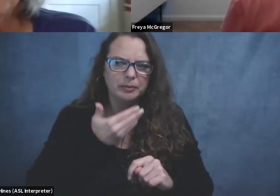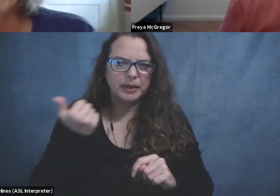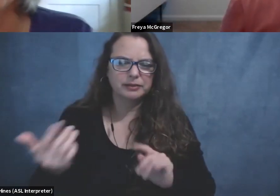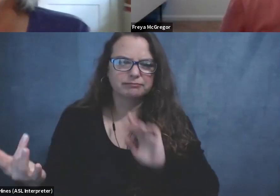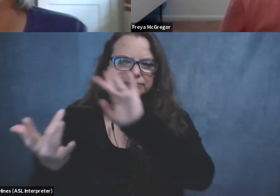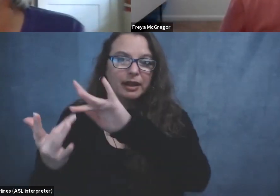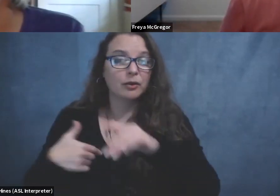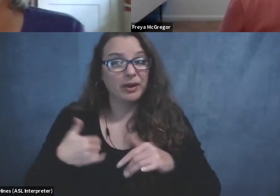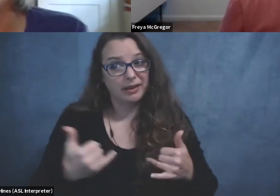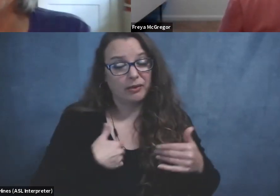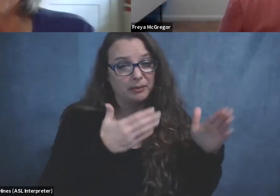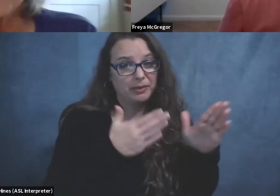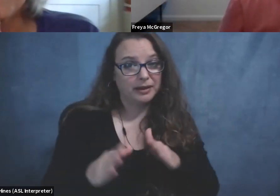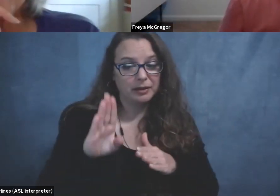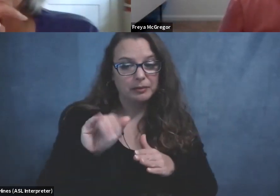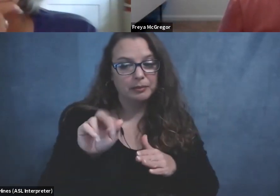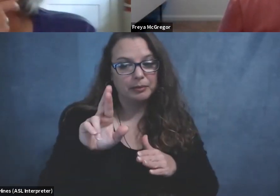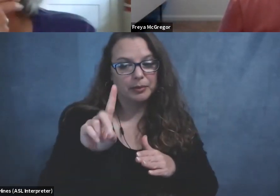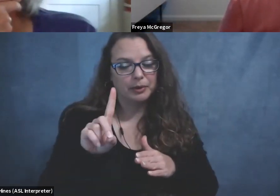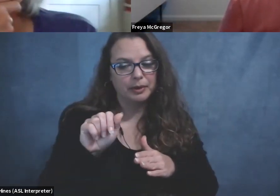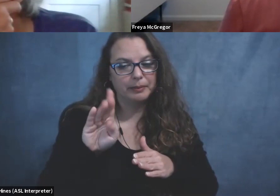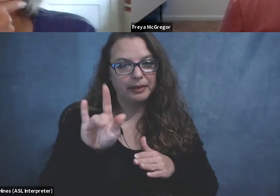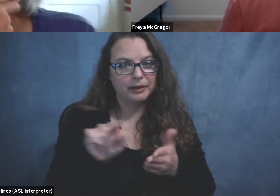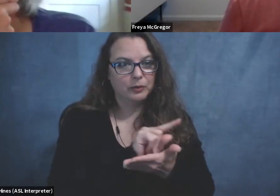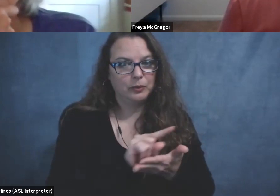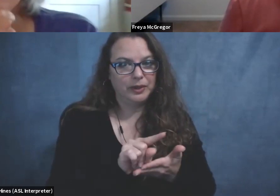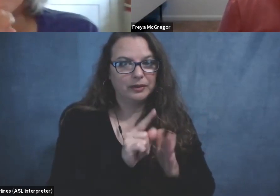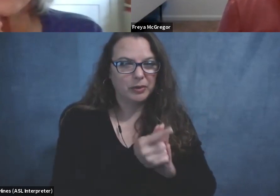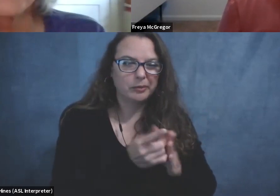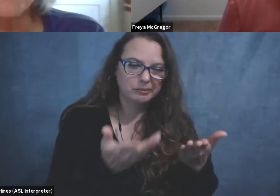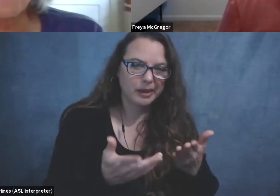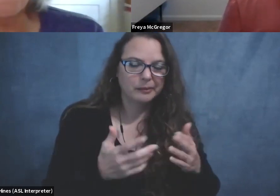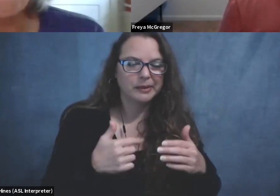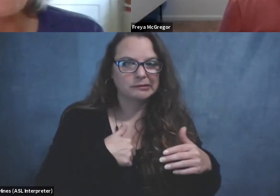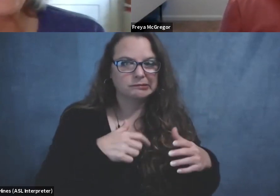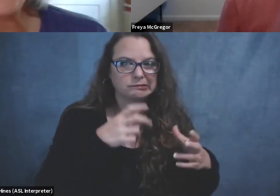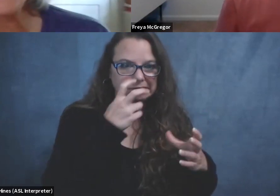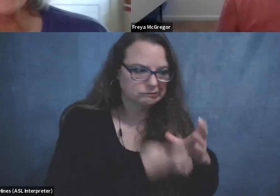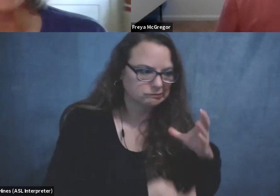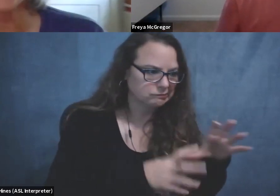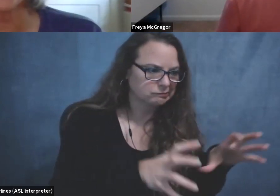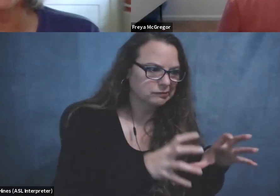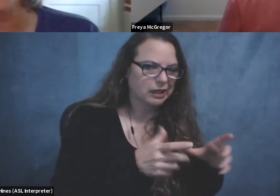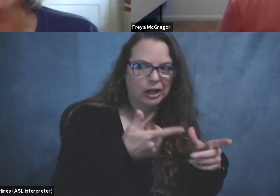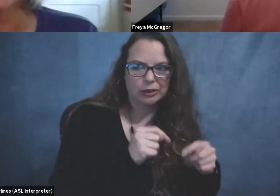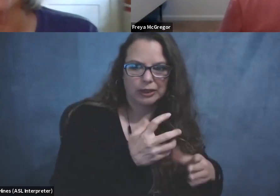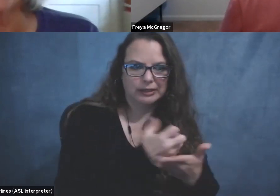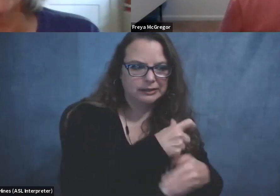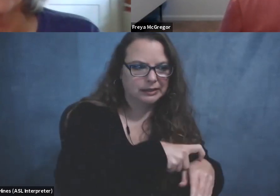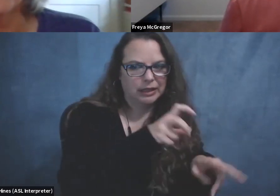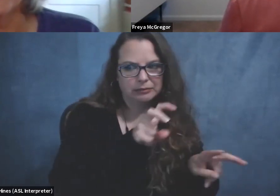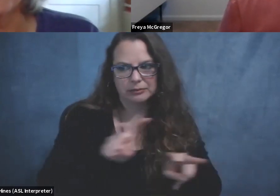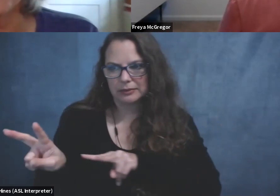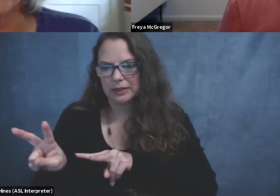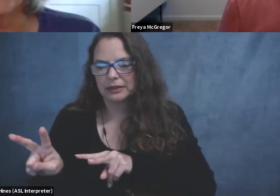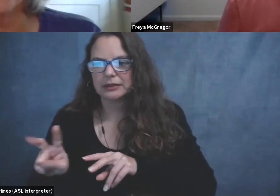week at the moment. So it may take me a little bit of time to get back to you, but I'm excited to, to help in any way that I can, or that pass it on to Virginia, if it's